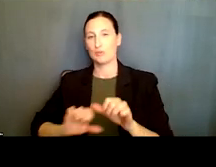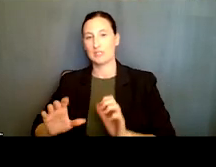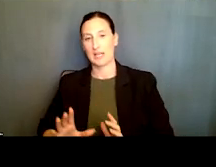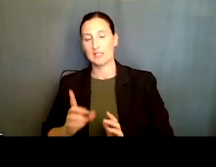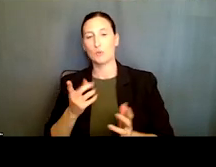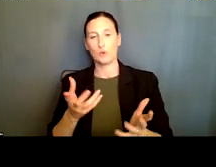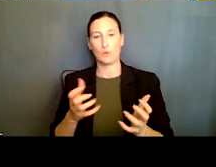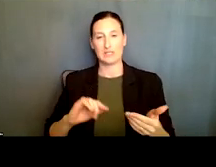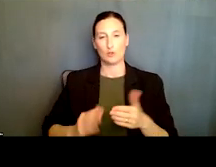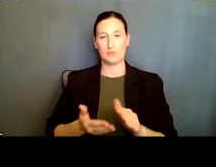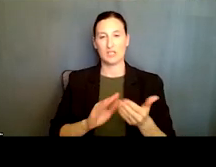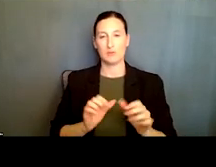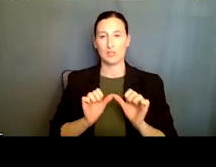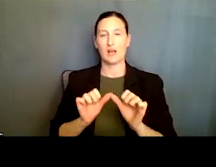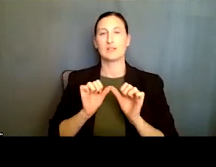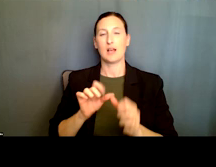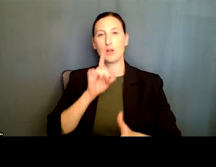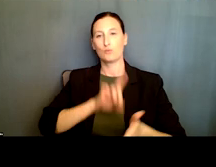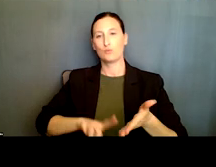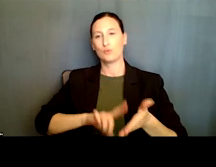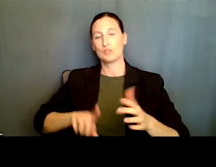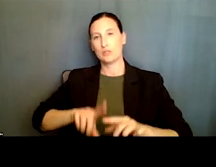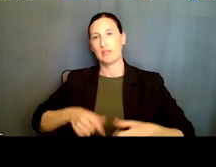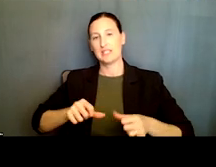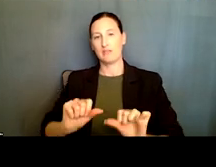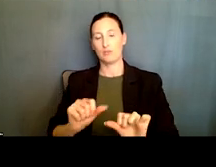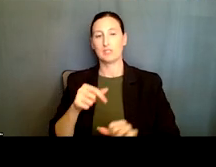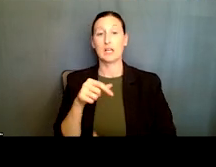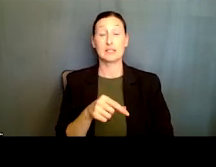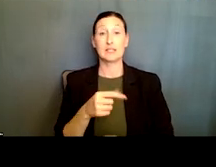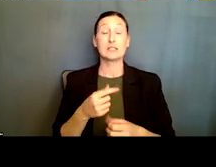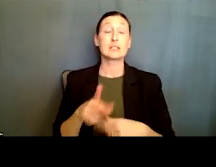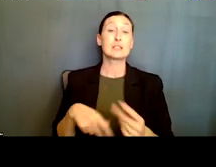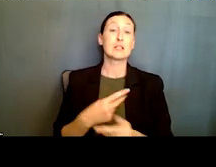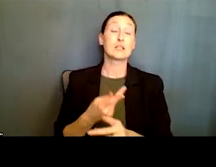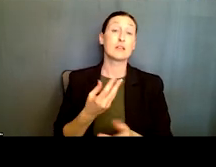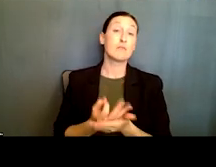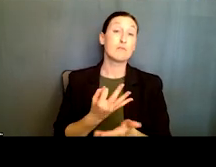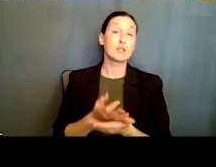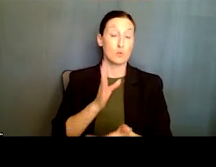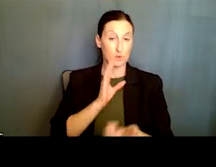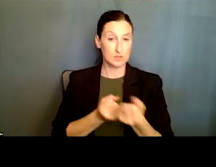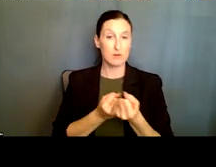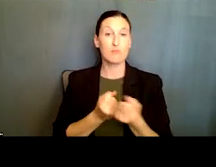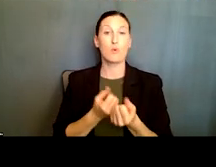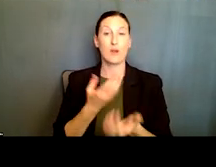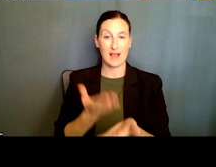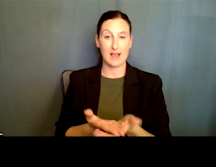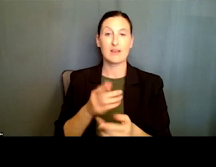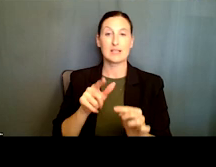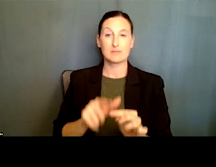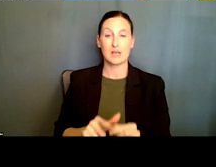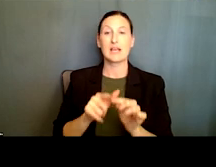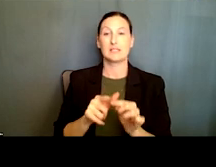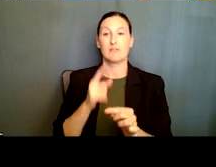sustain research based efforts. So this type of funding will support evidence, the creation and utilization